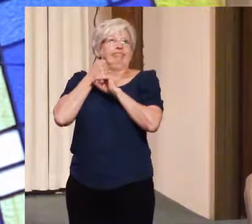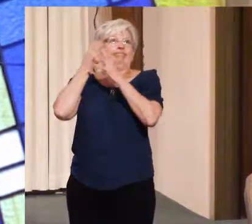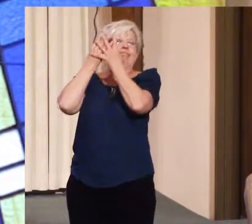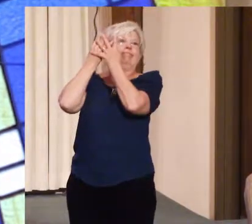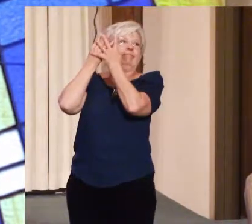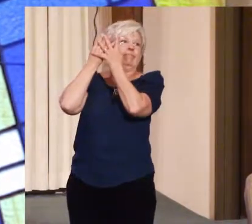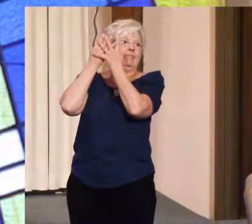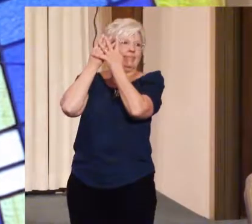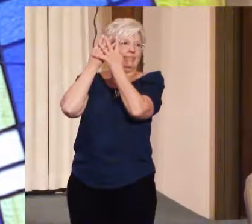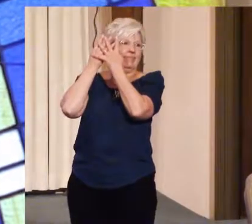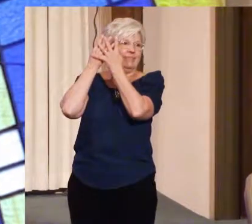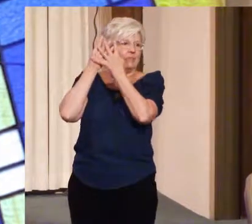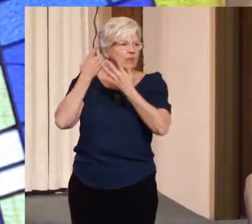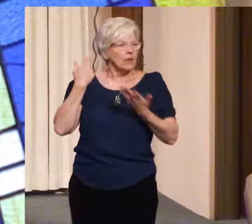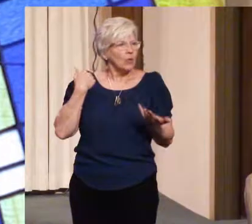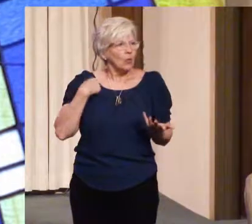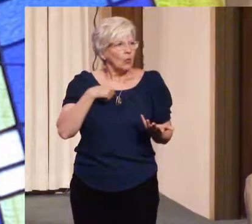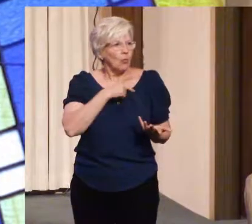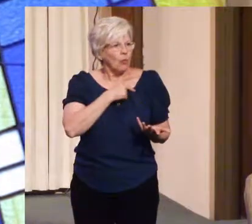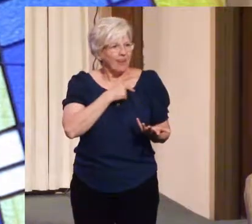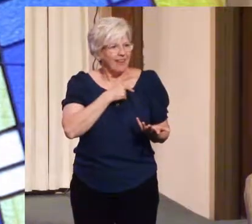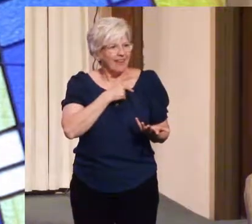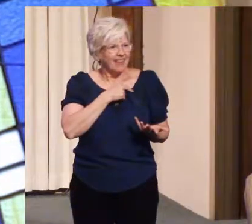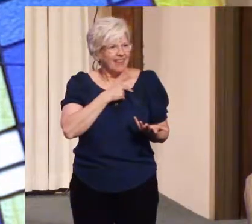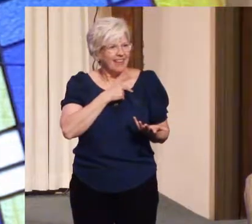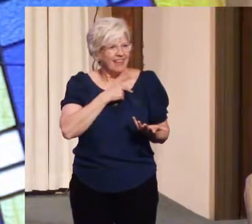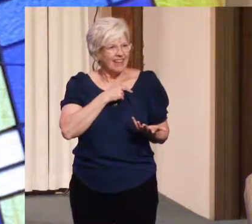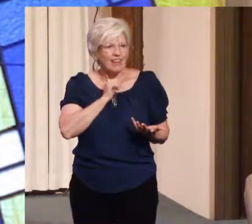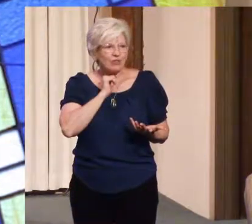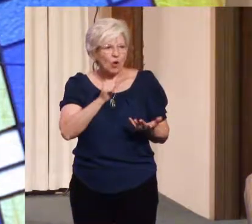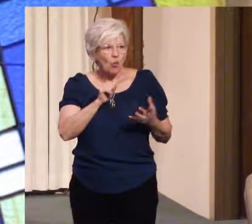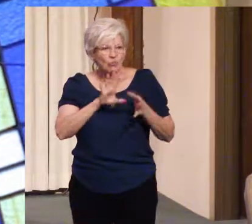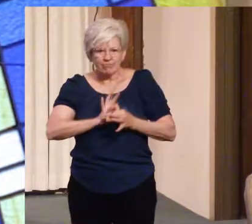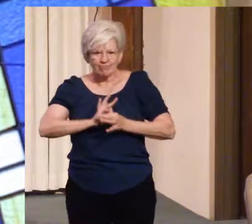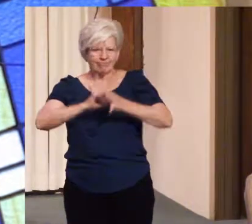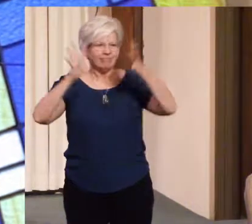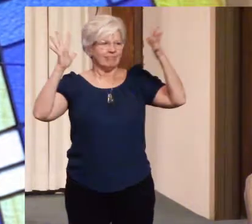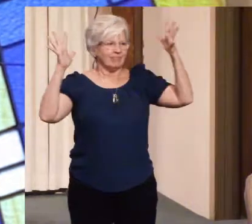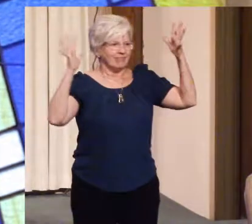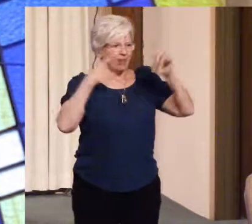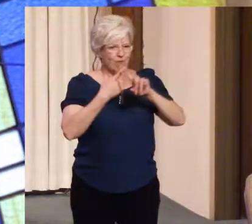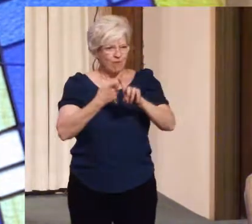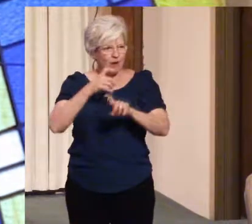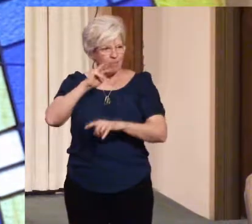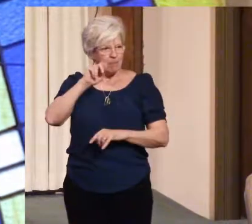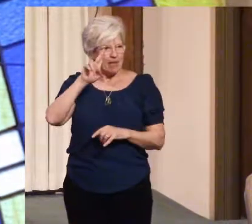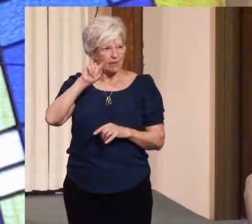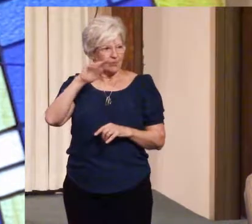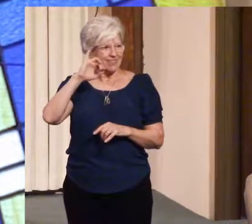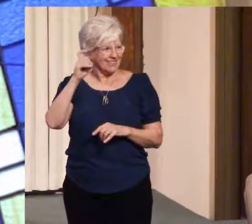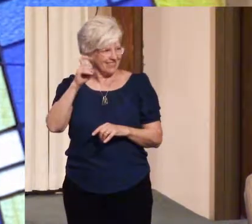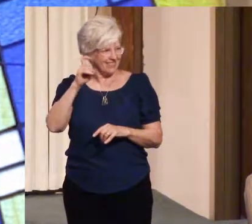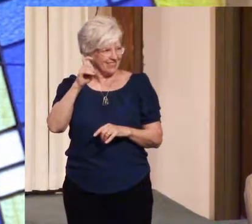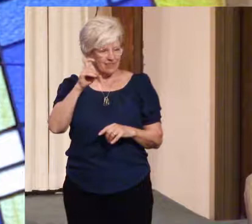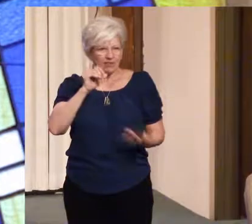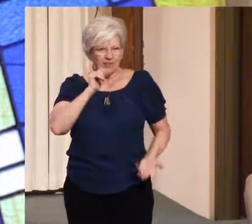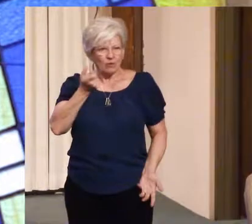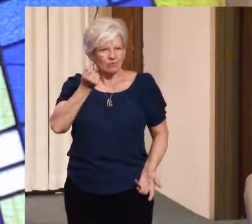We fail to break out of the matrix and see that we are being held captive